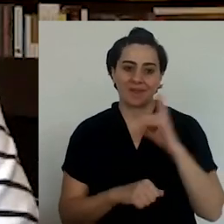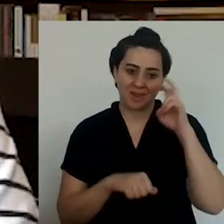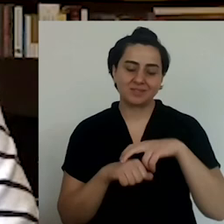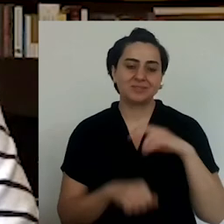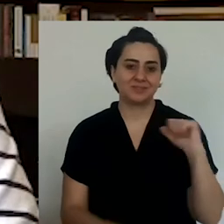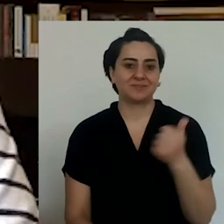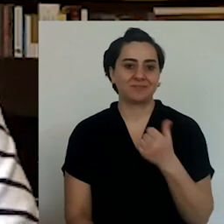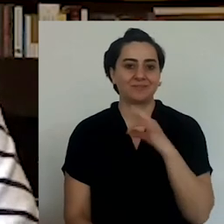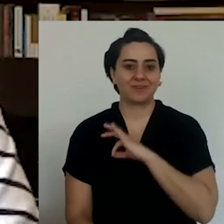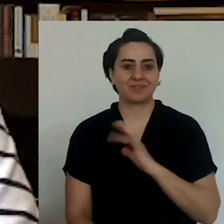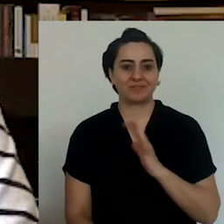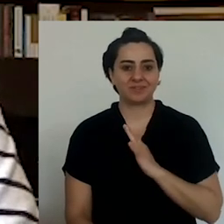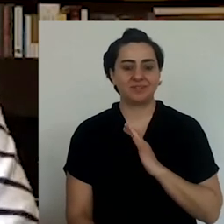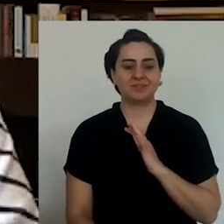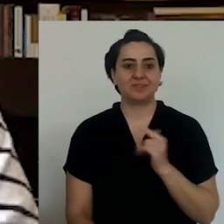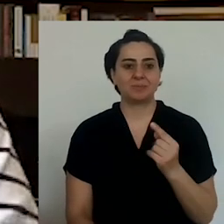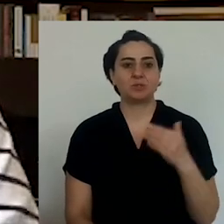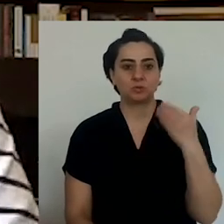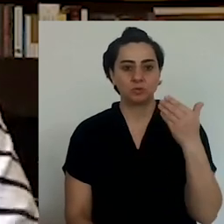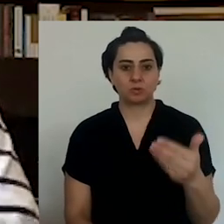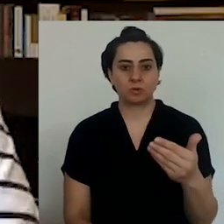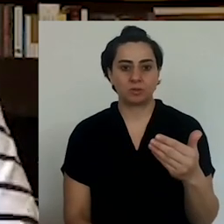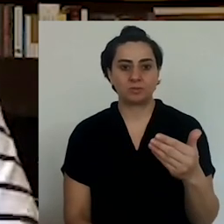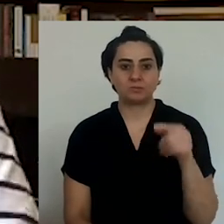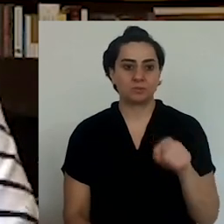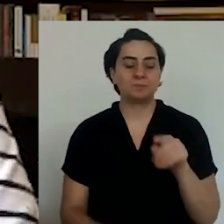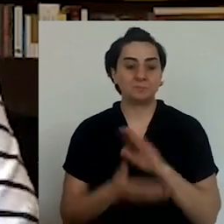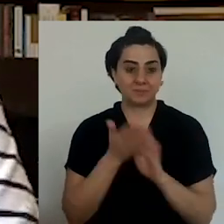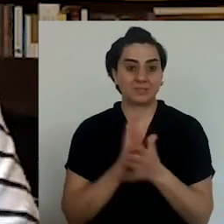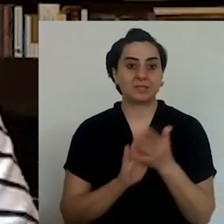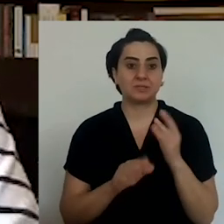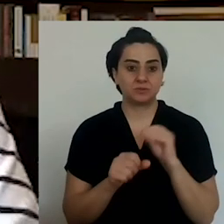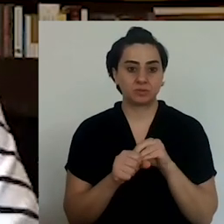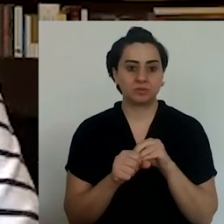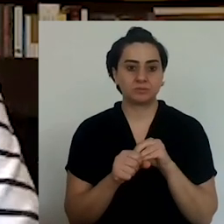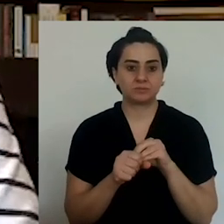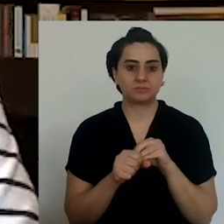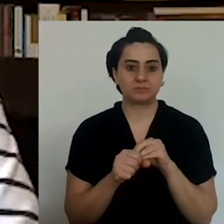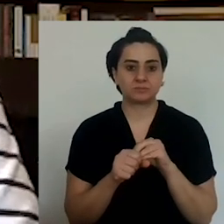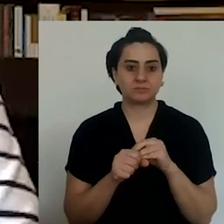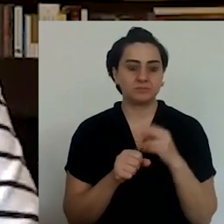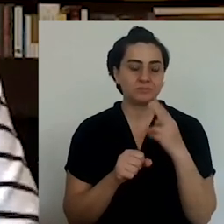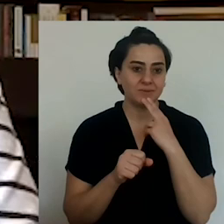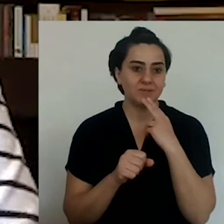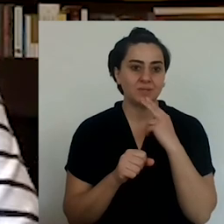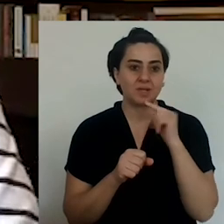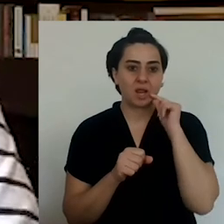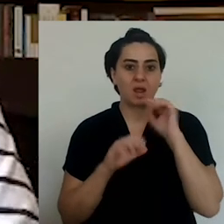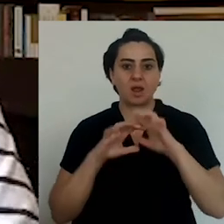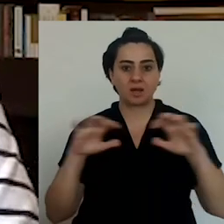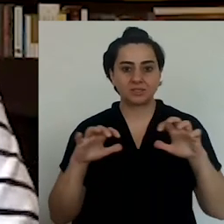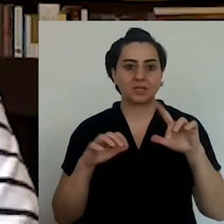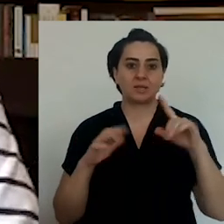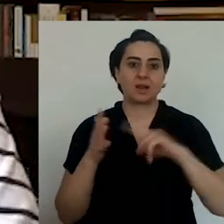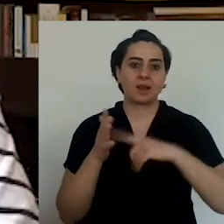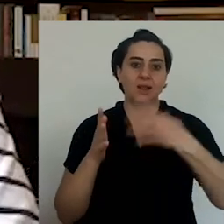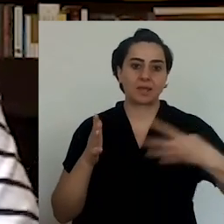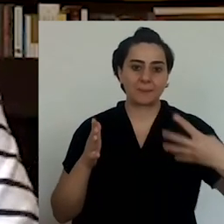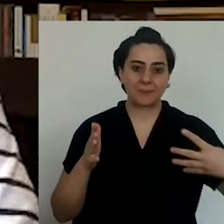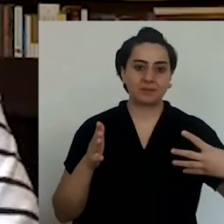magic to them. And it is, of course, worth remembering. It's important to remember them.